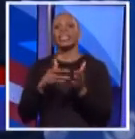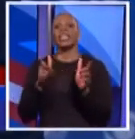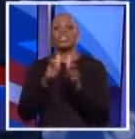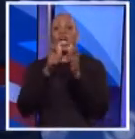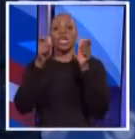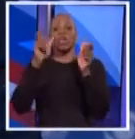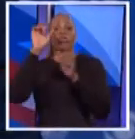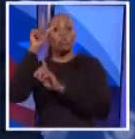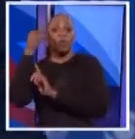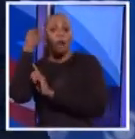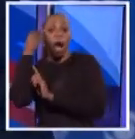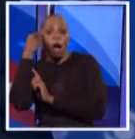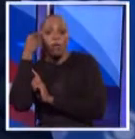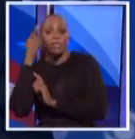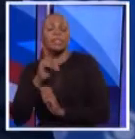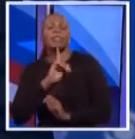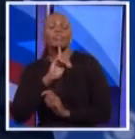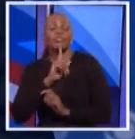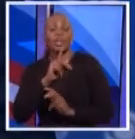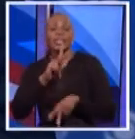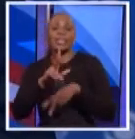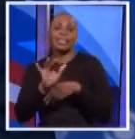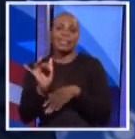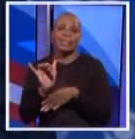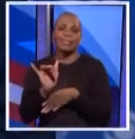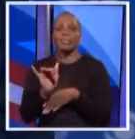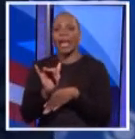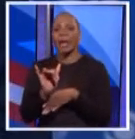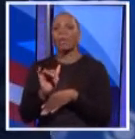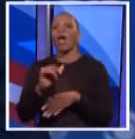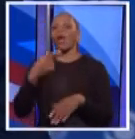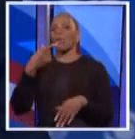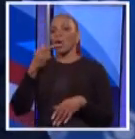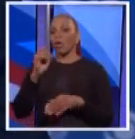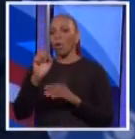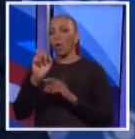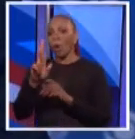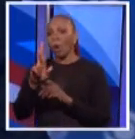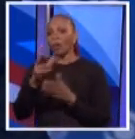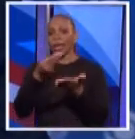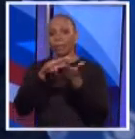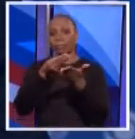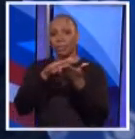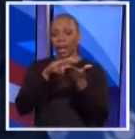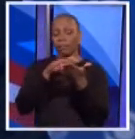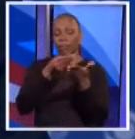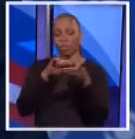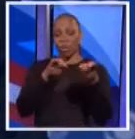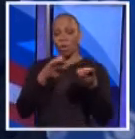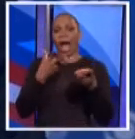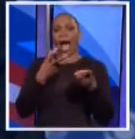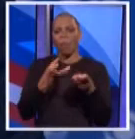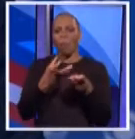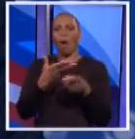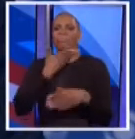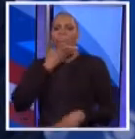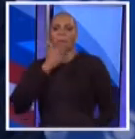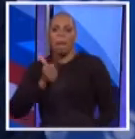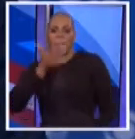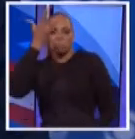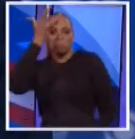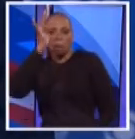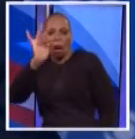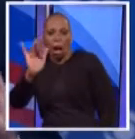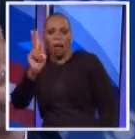And quite frankly, it's been kind of the same since Jay Golden was controller. I want to be able to bring in the best and the brightest like I did as